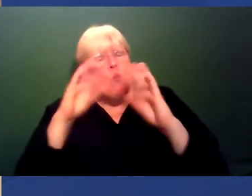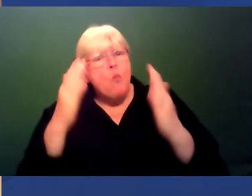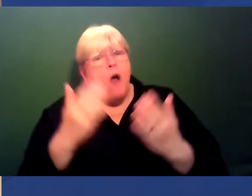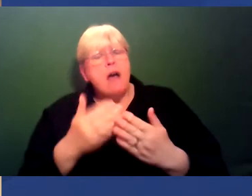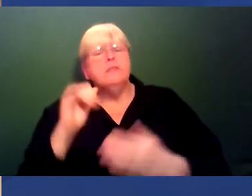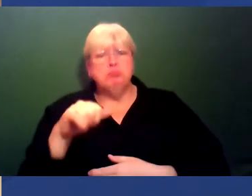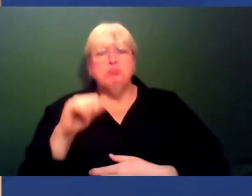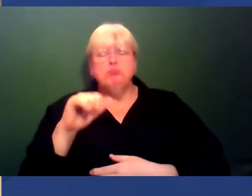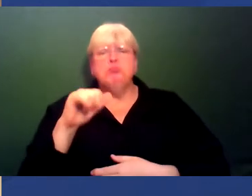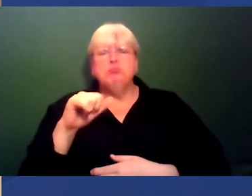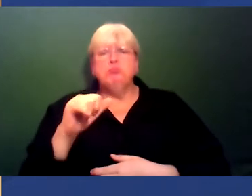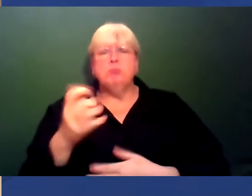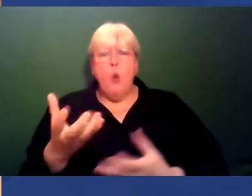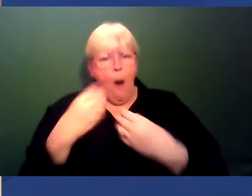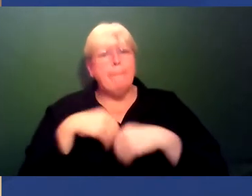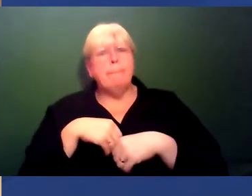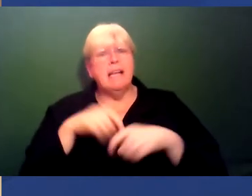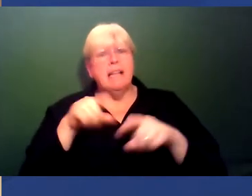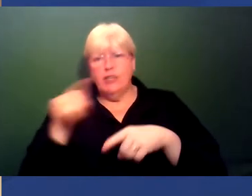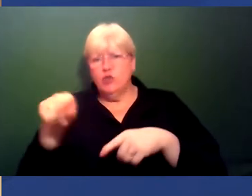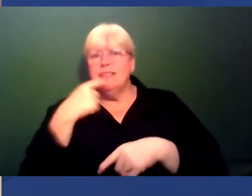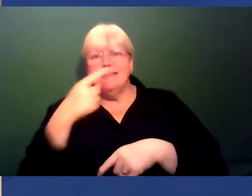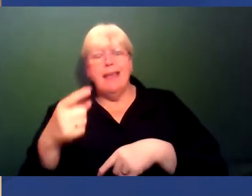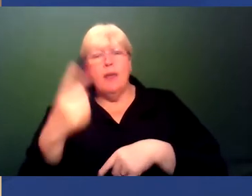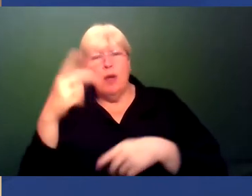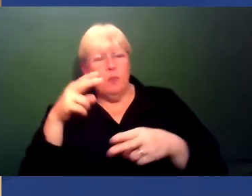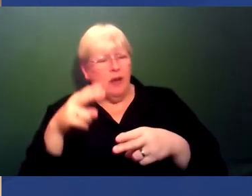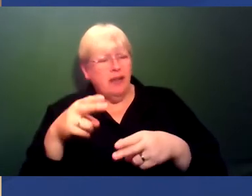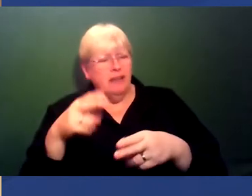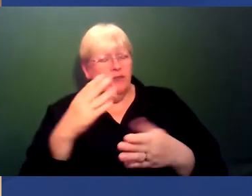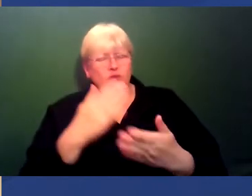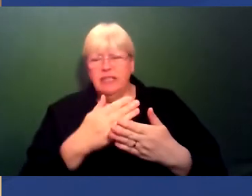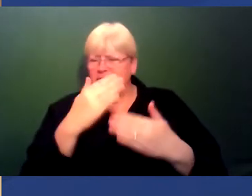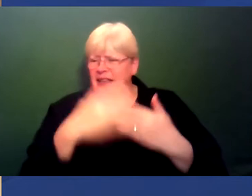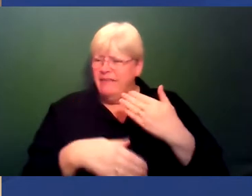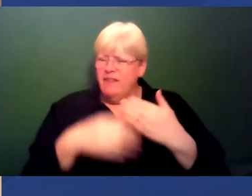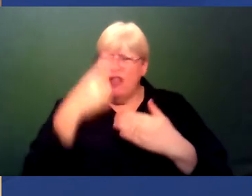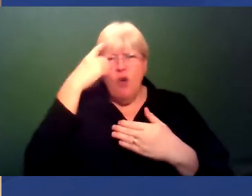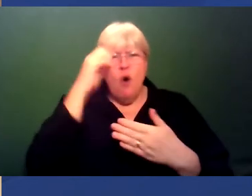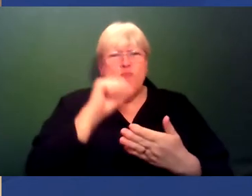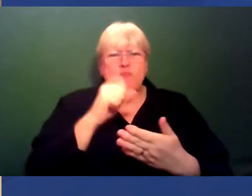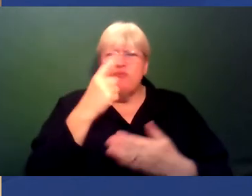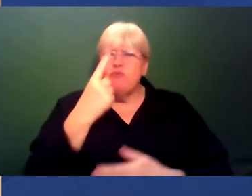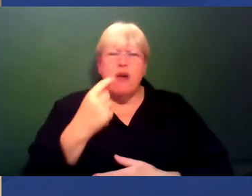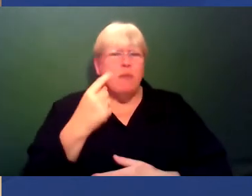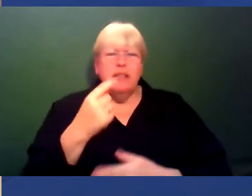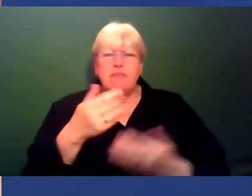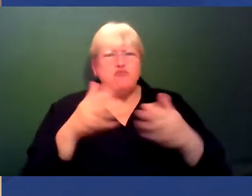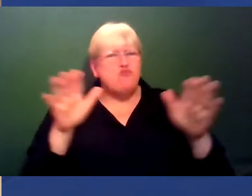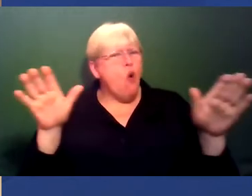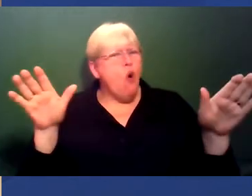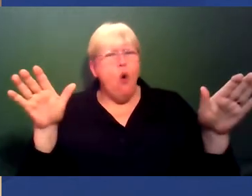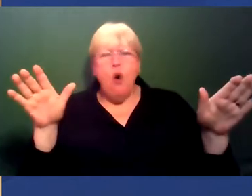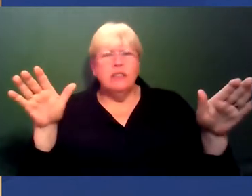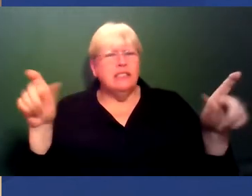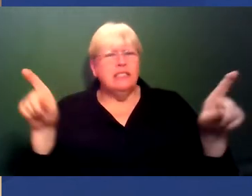the way you're saying, you know, they've thought hard about the world in one way, but they've not really thought about it. Probably in as broad a way as they should